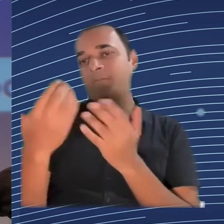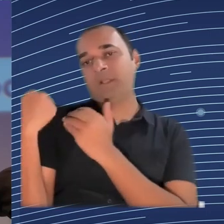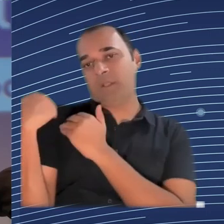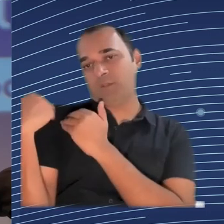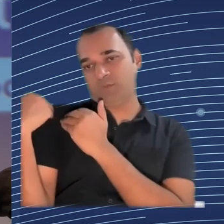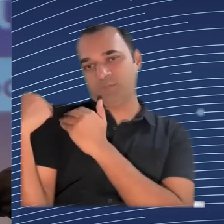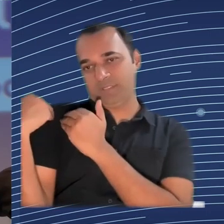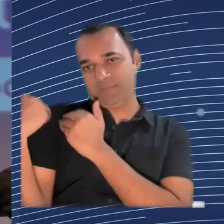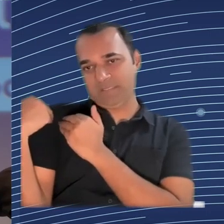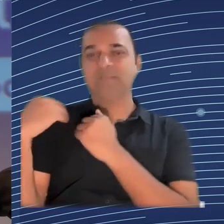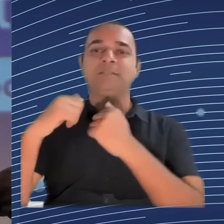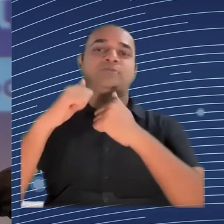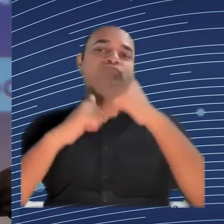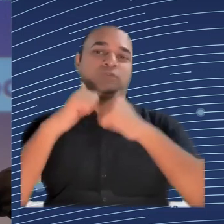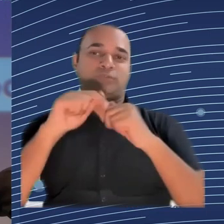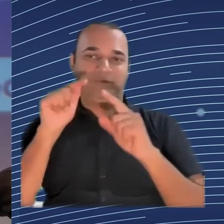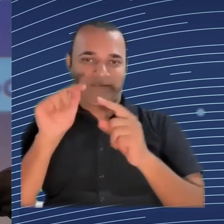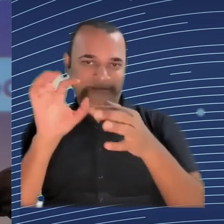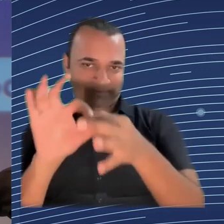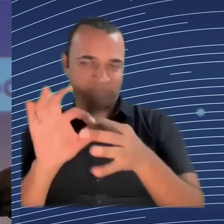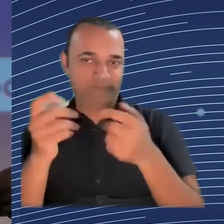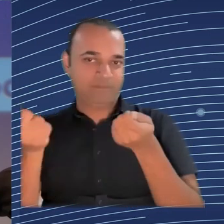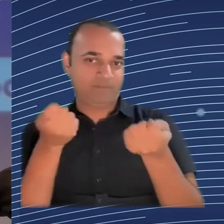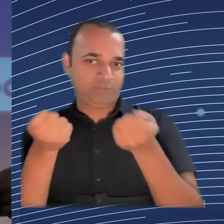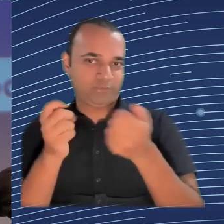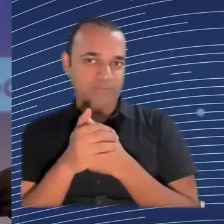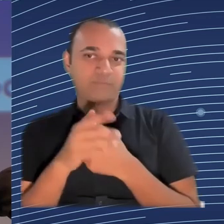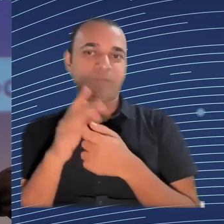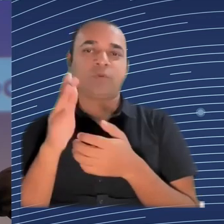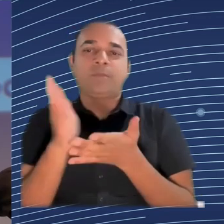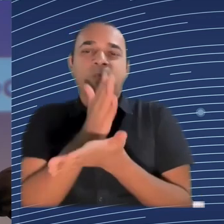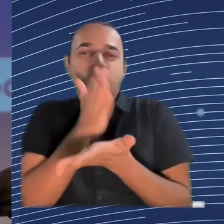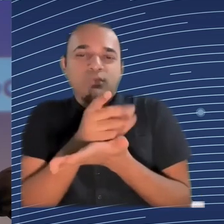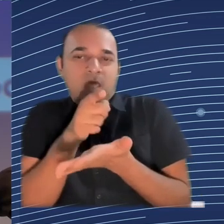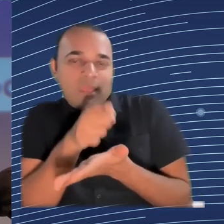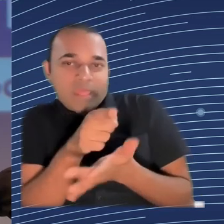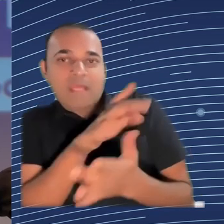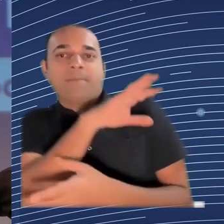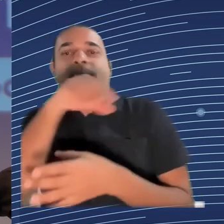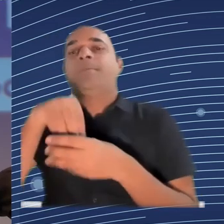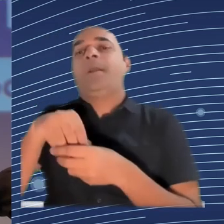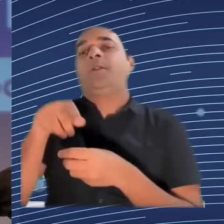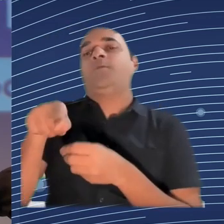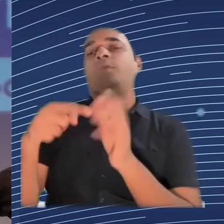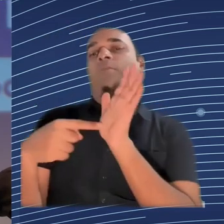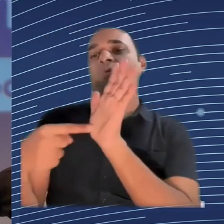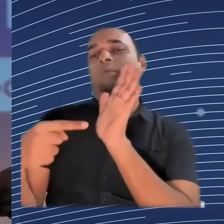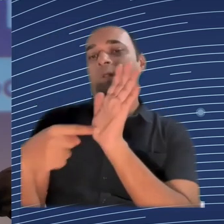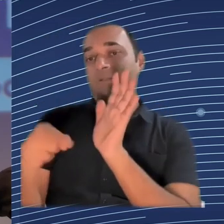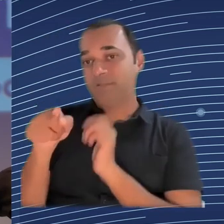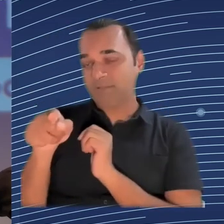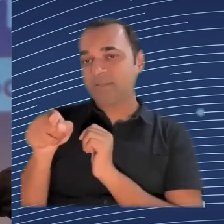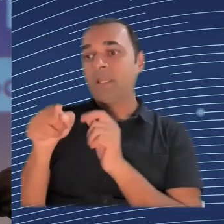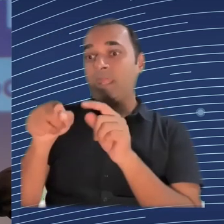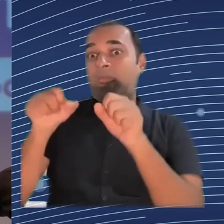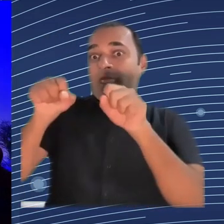IP, because we're not asking about any proprietary information. So I would say accountability measures to senior leadership.